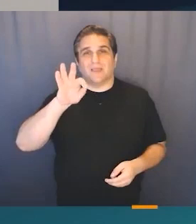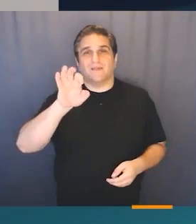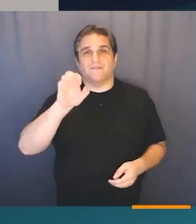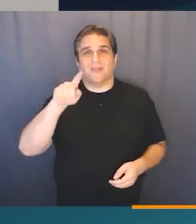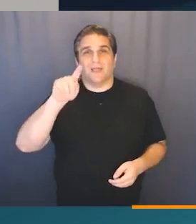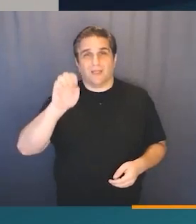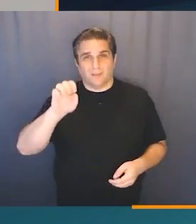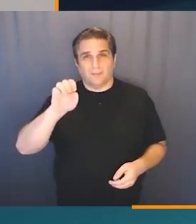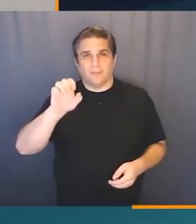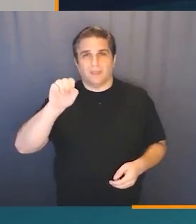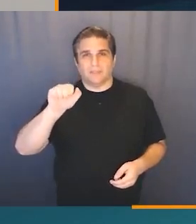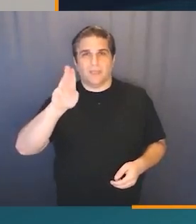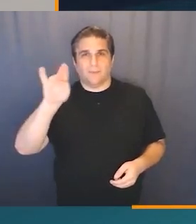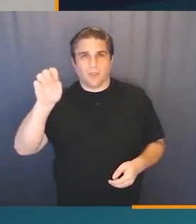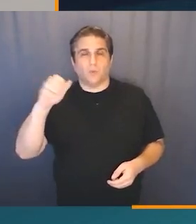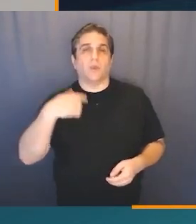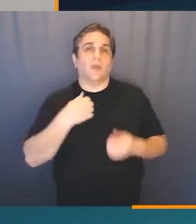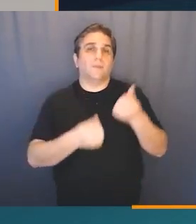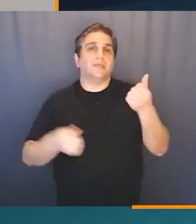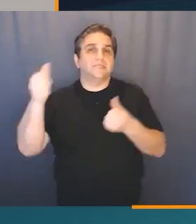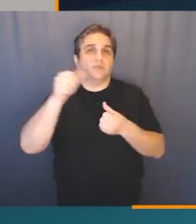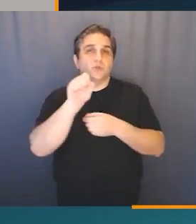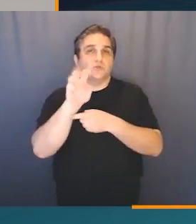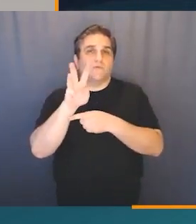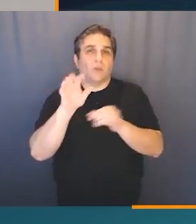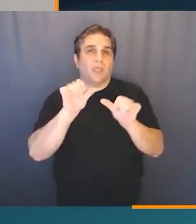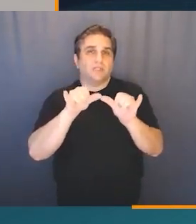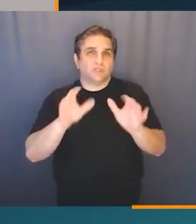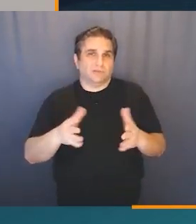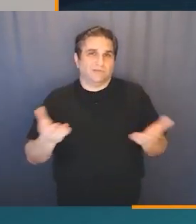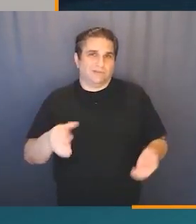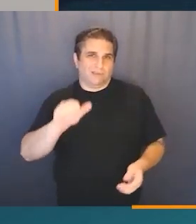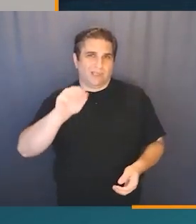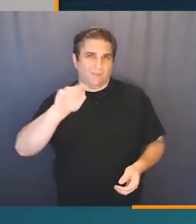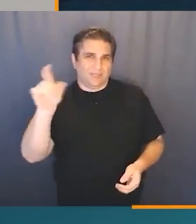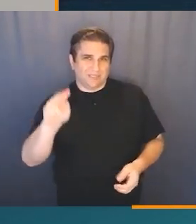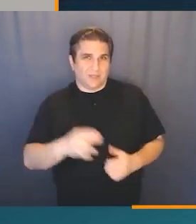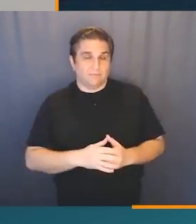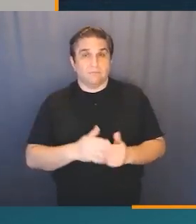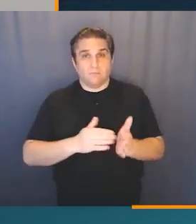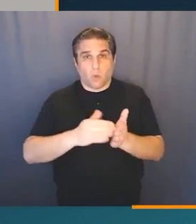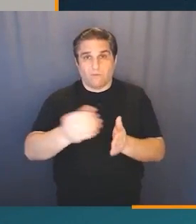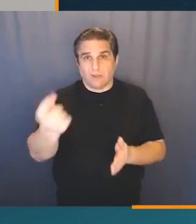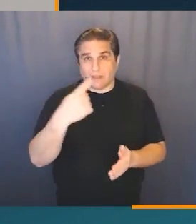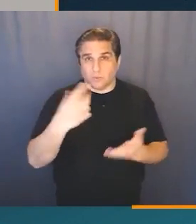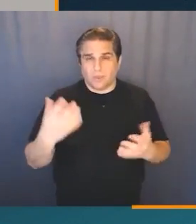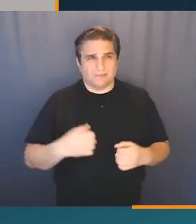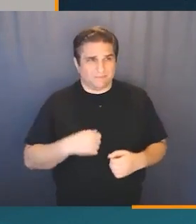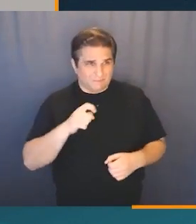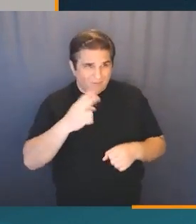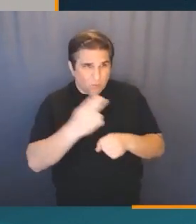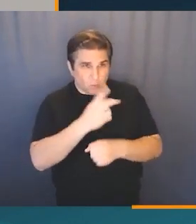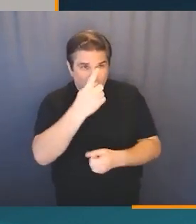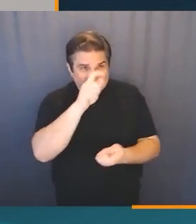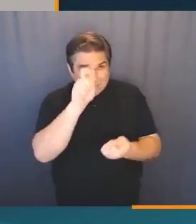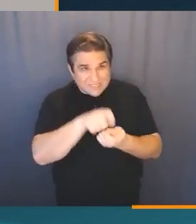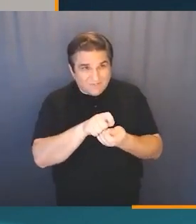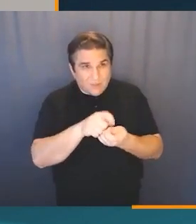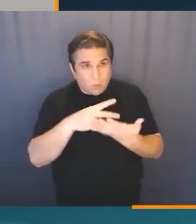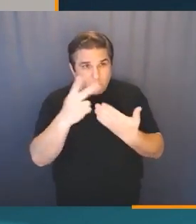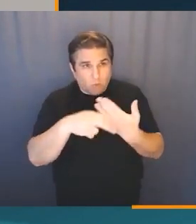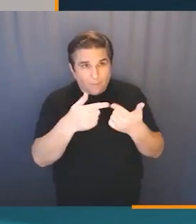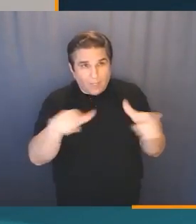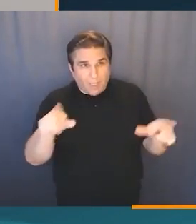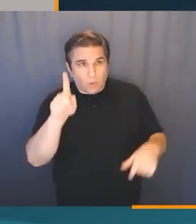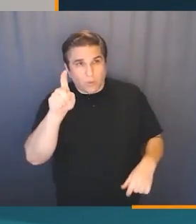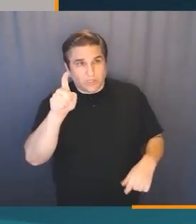Hi, my name is Felipe Sabino. I'm a senior software engineer here at Amazon. A question that we often get is, do